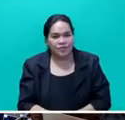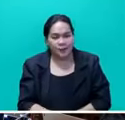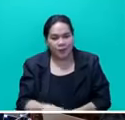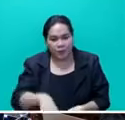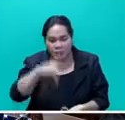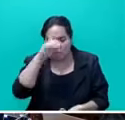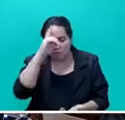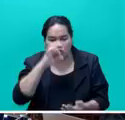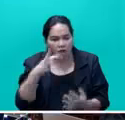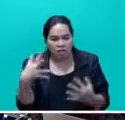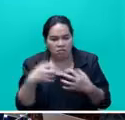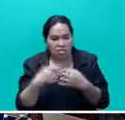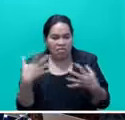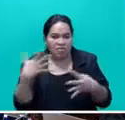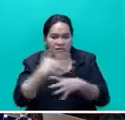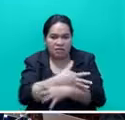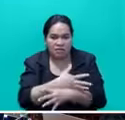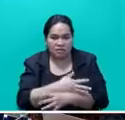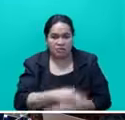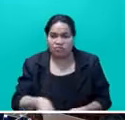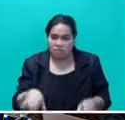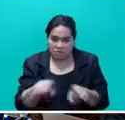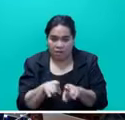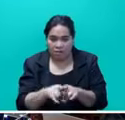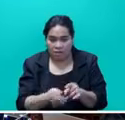Thank you. The Honourable Minister, you have the floor.